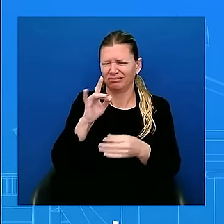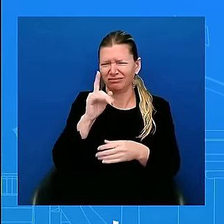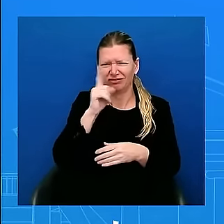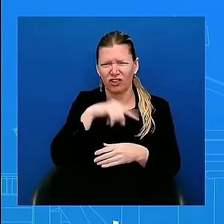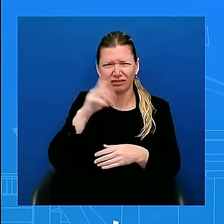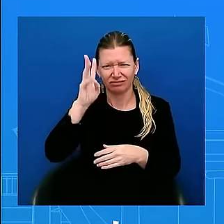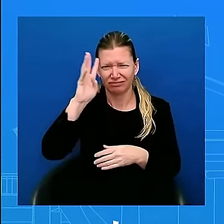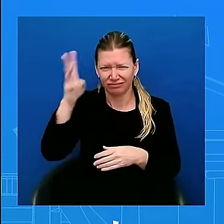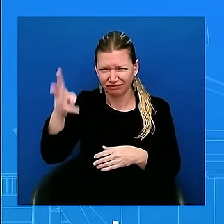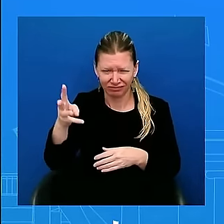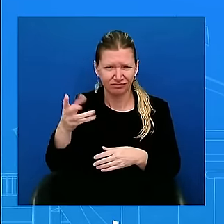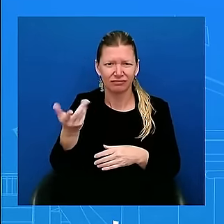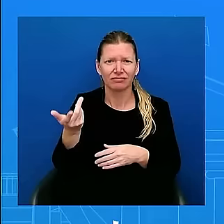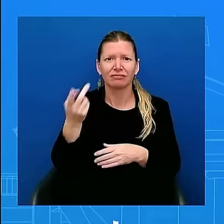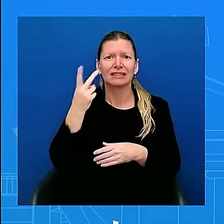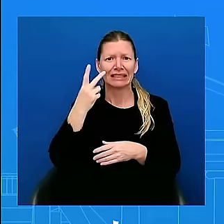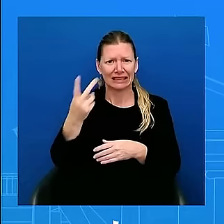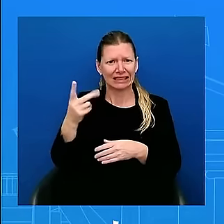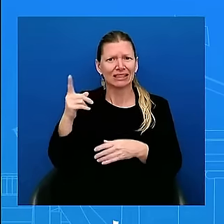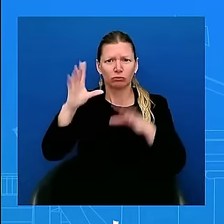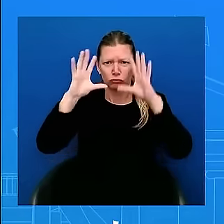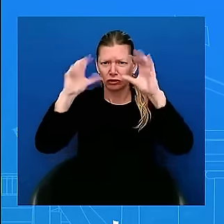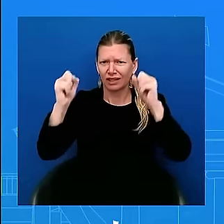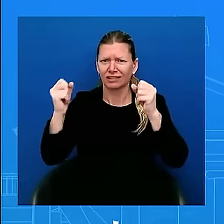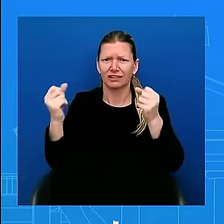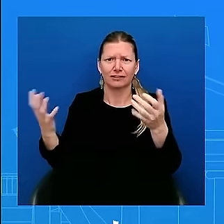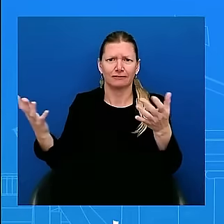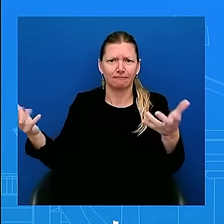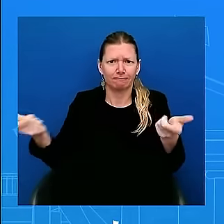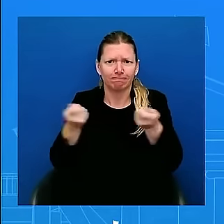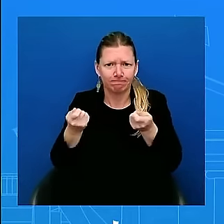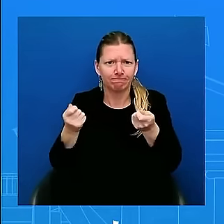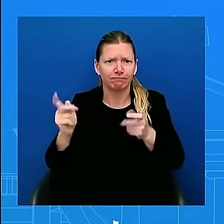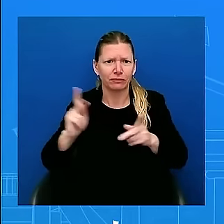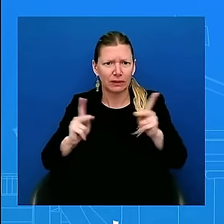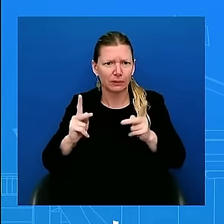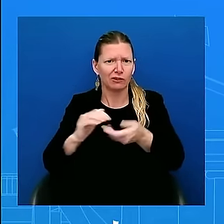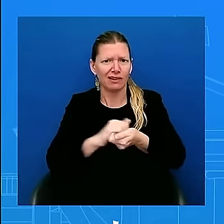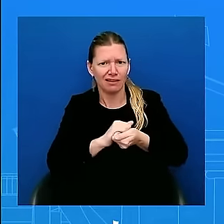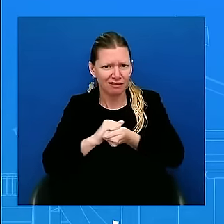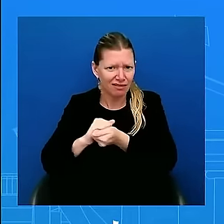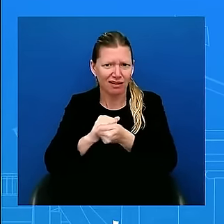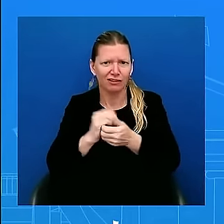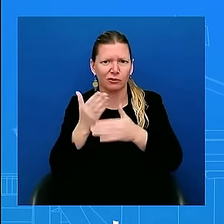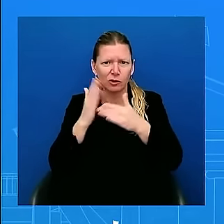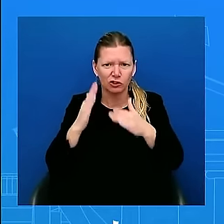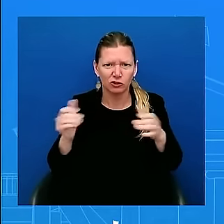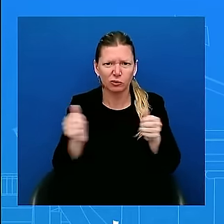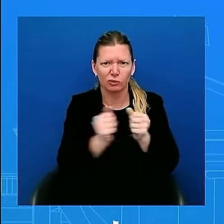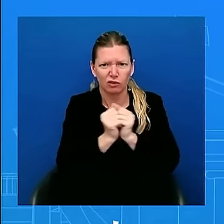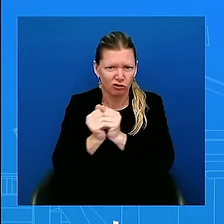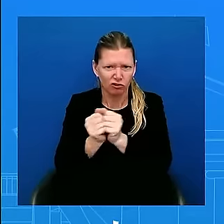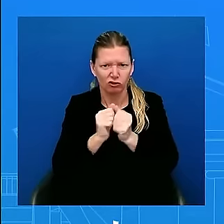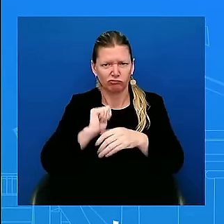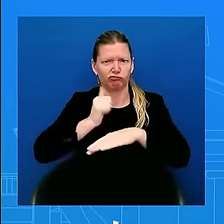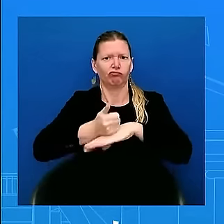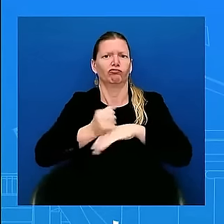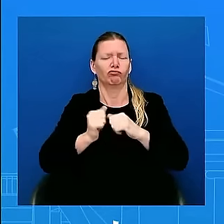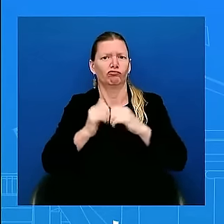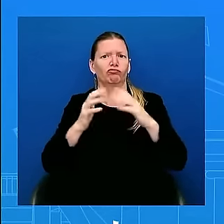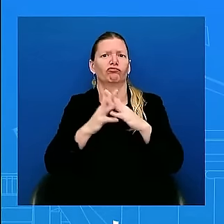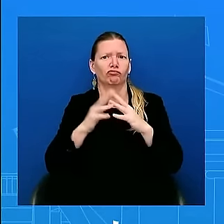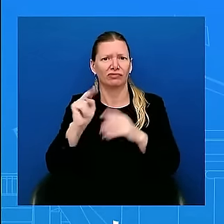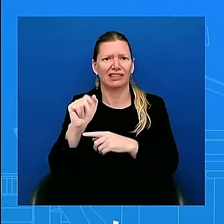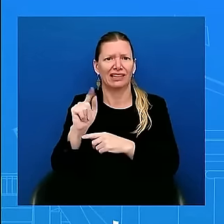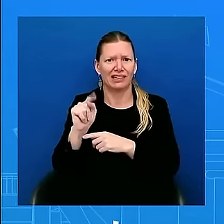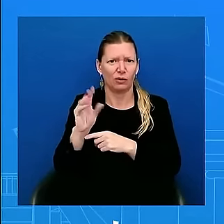reinvigorated NATO. He got more than 50 countries behind Ukraine to make sure that they were able to defend themselves against Putin. He